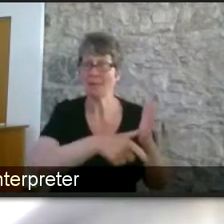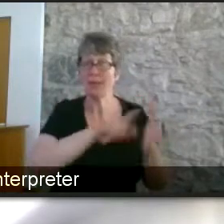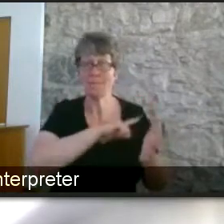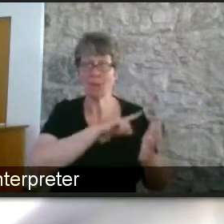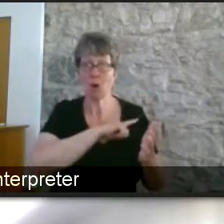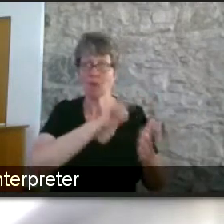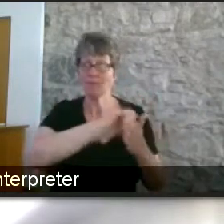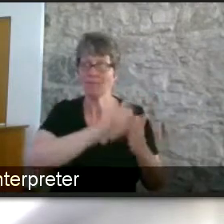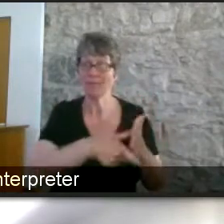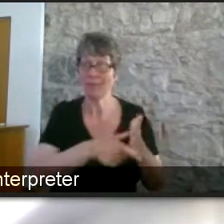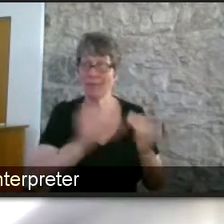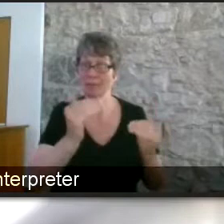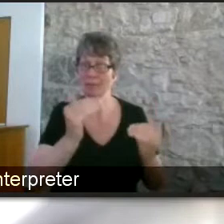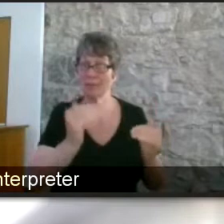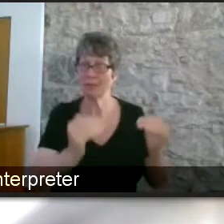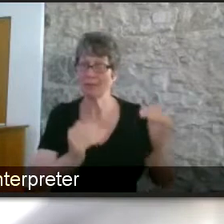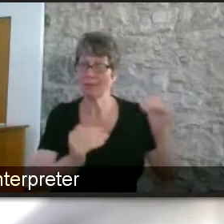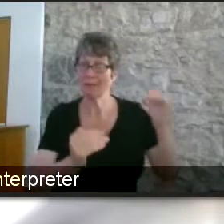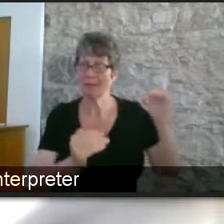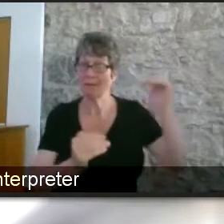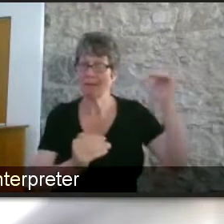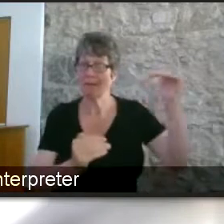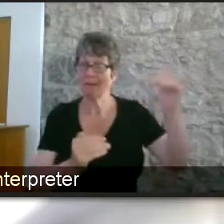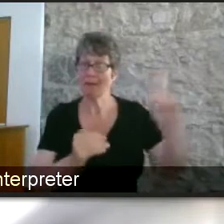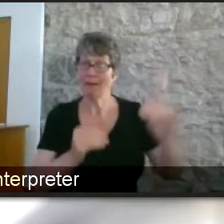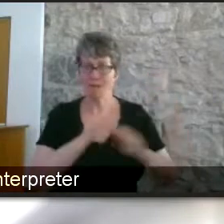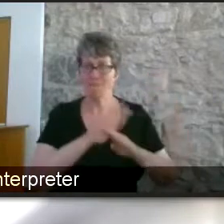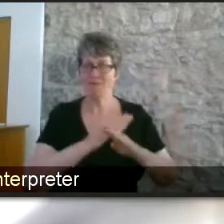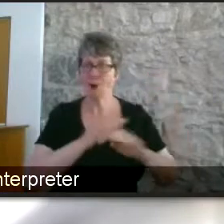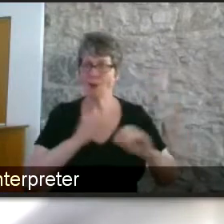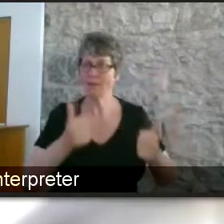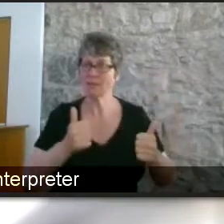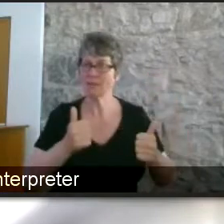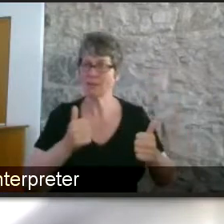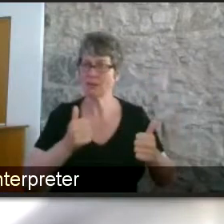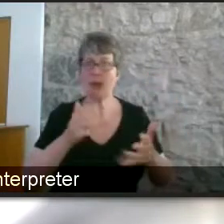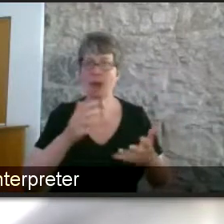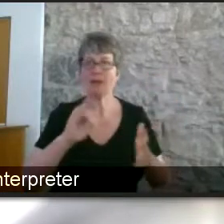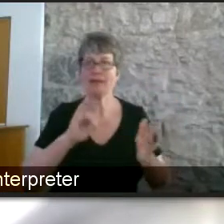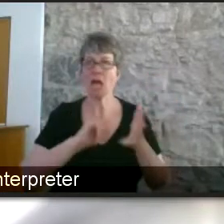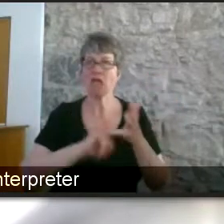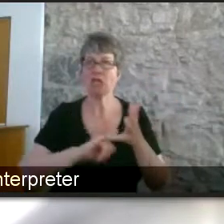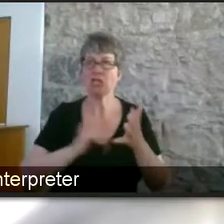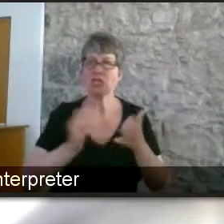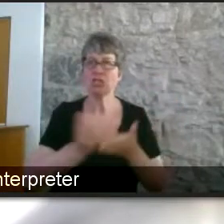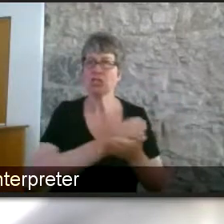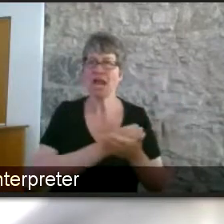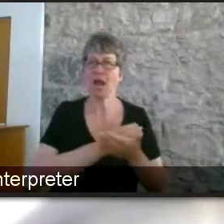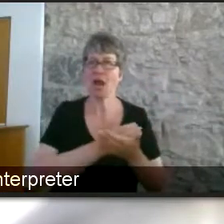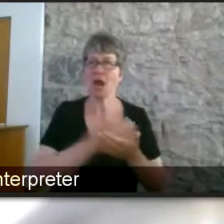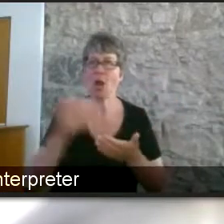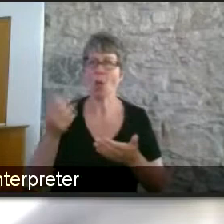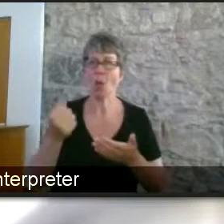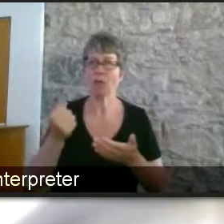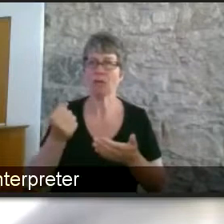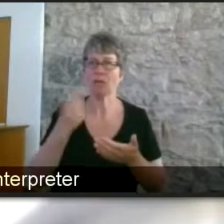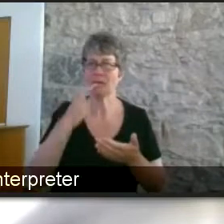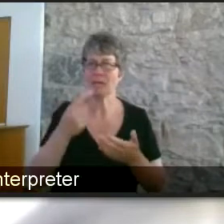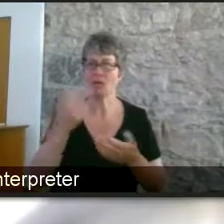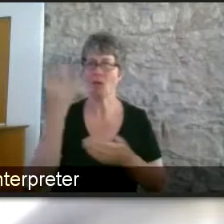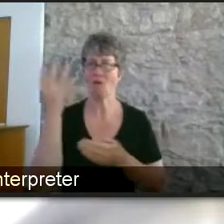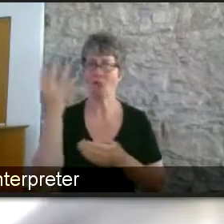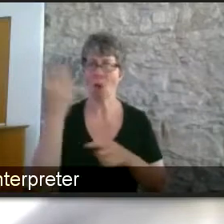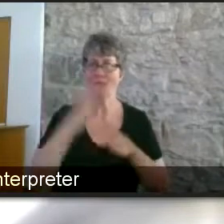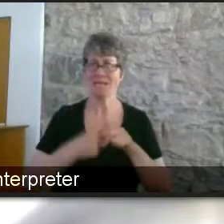shareholder returns by four times um so there is and that was done by accenture so that was quite interesting it was pre-pandemic